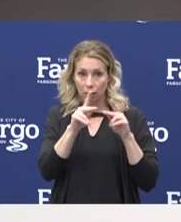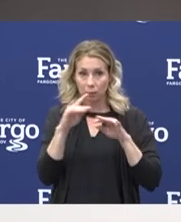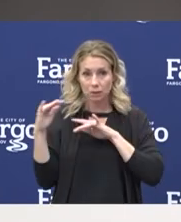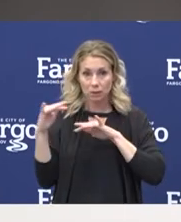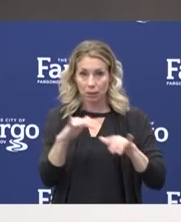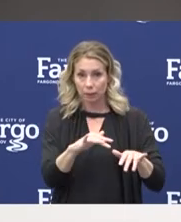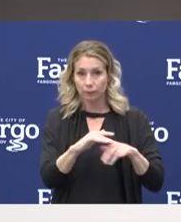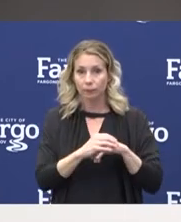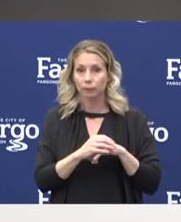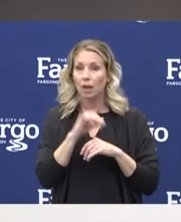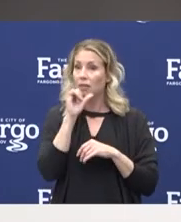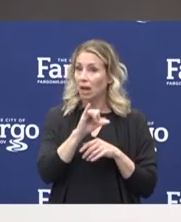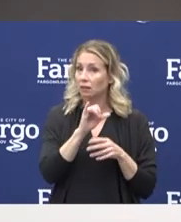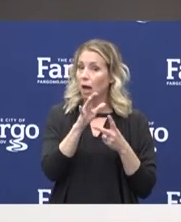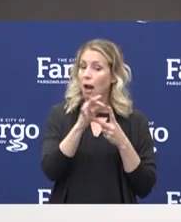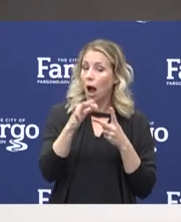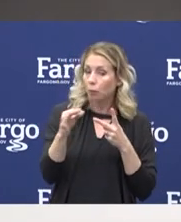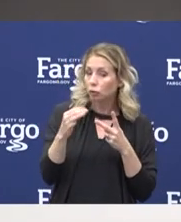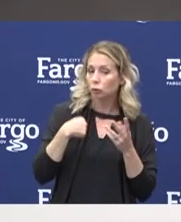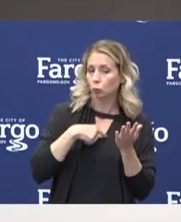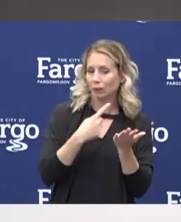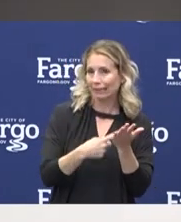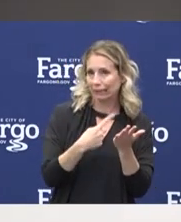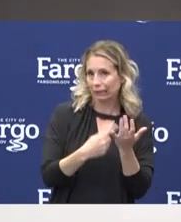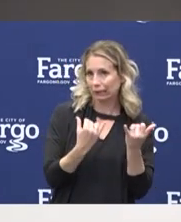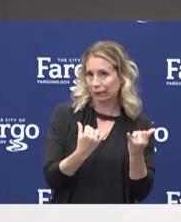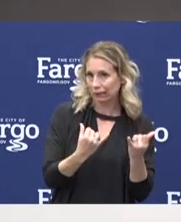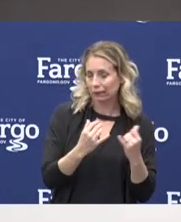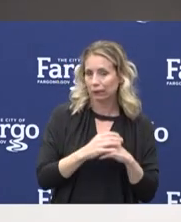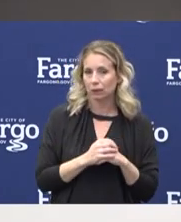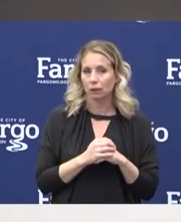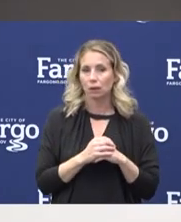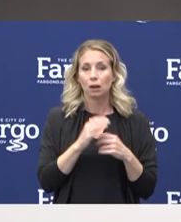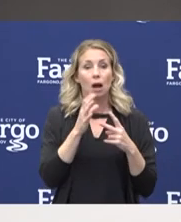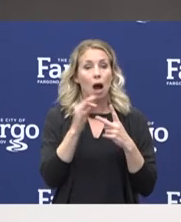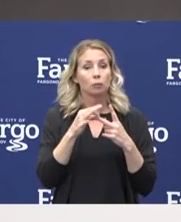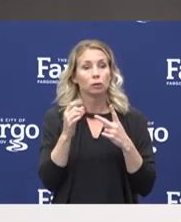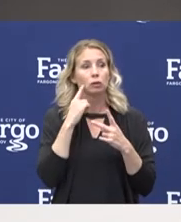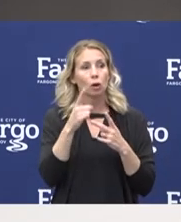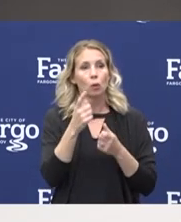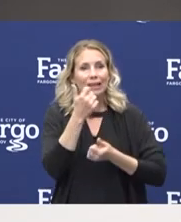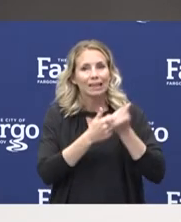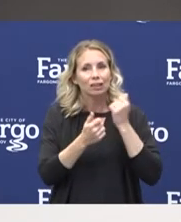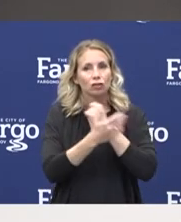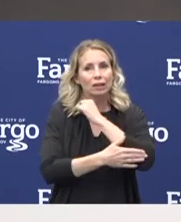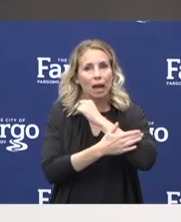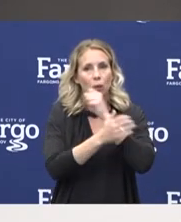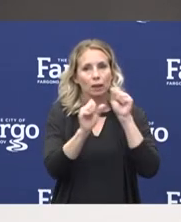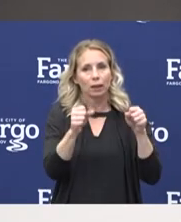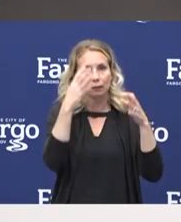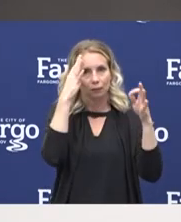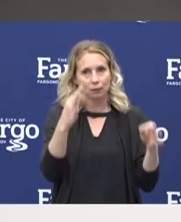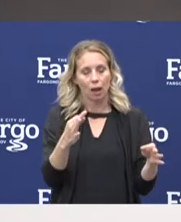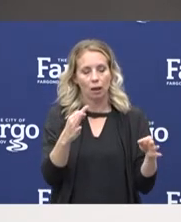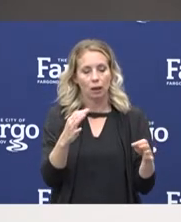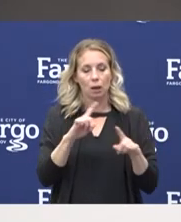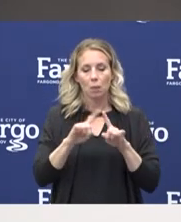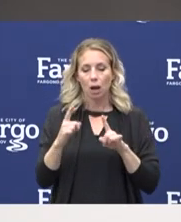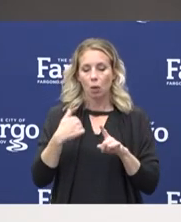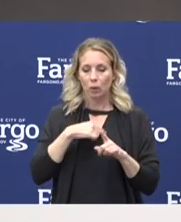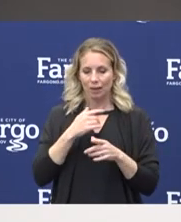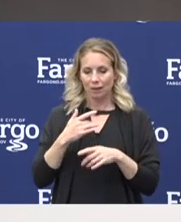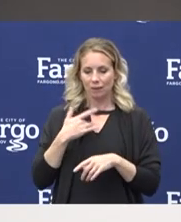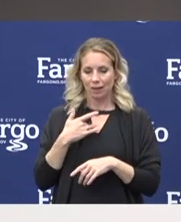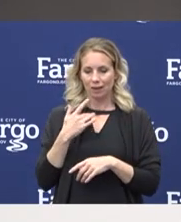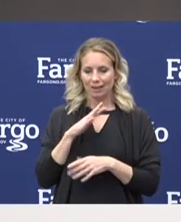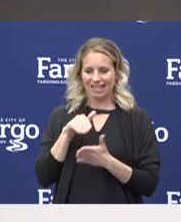That's an option out there that's being discussed. The option is also to go county by county. We feel as the epicenter of the